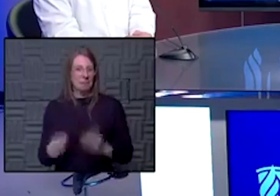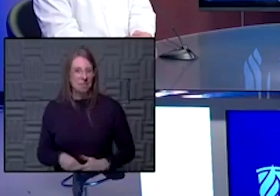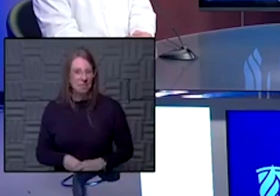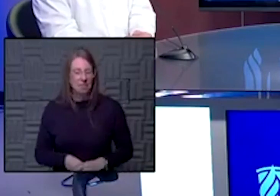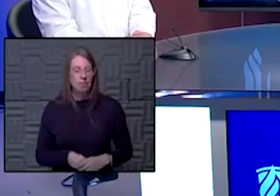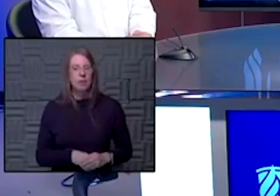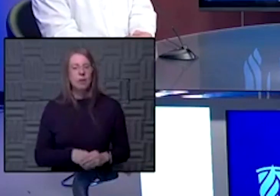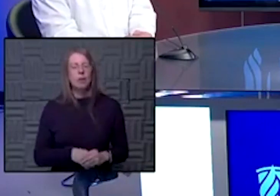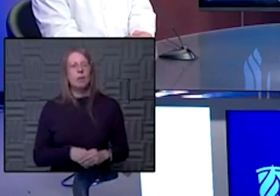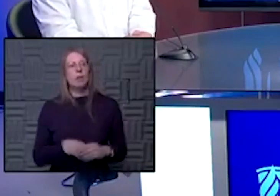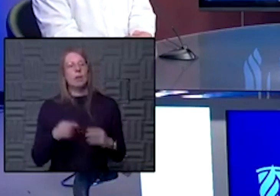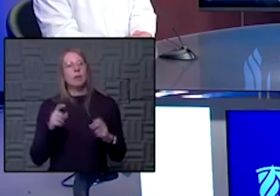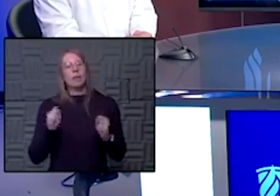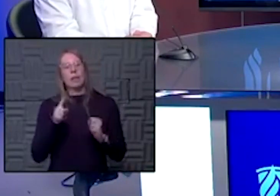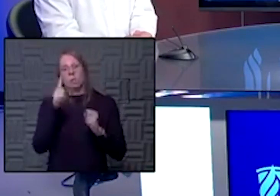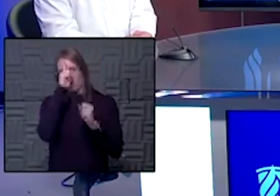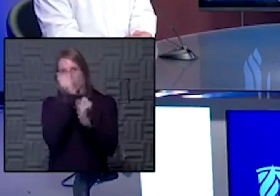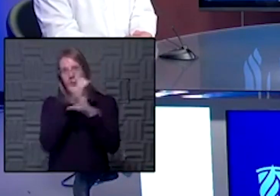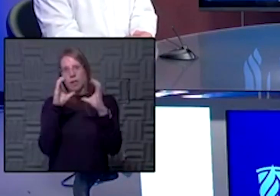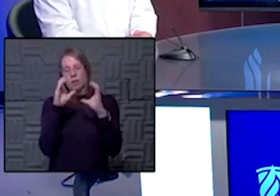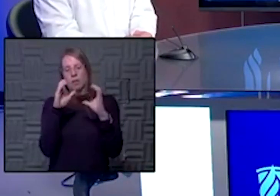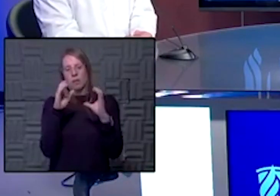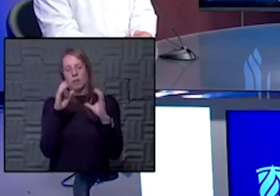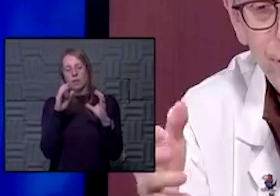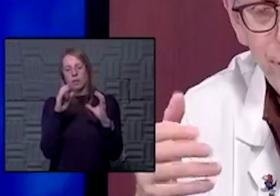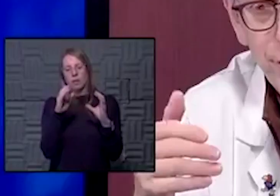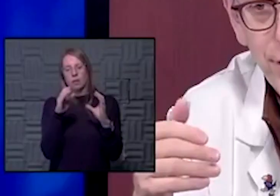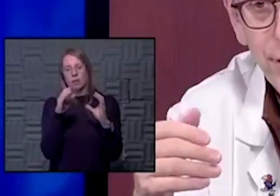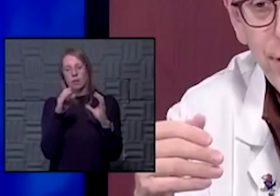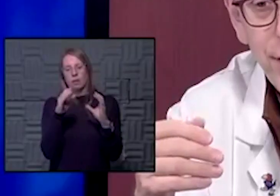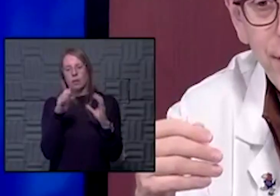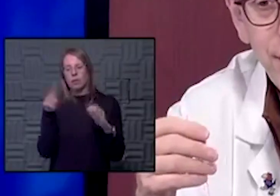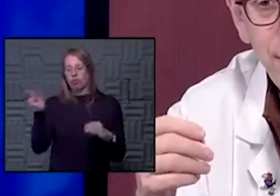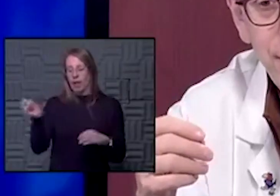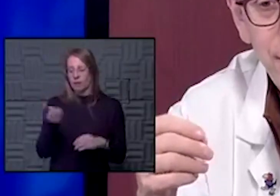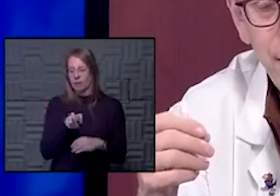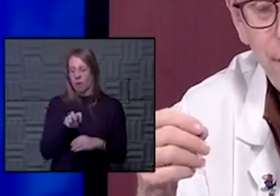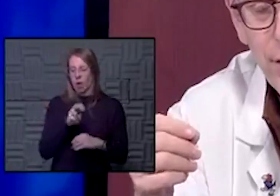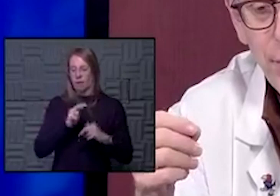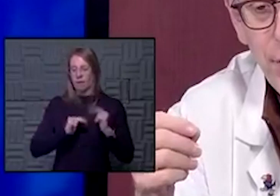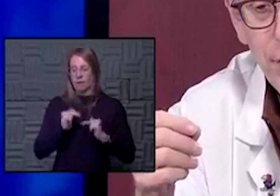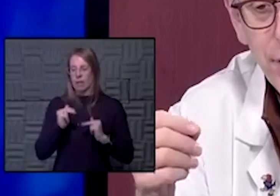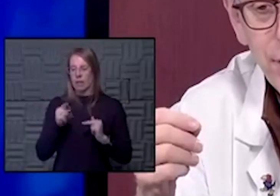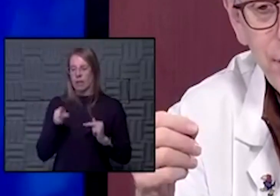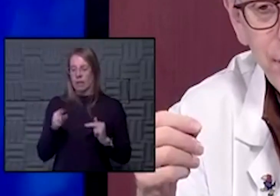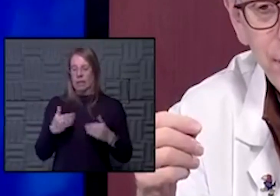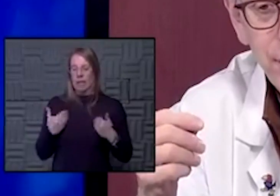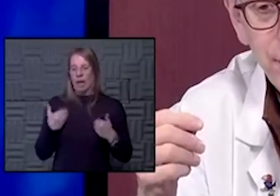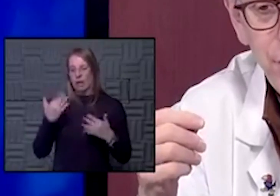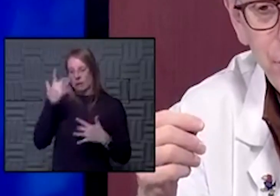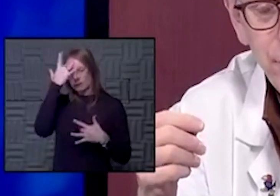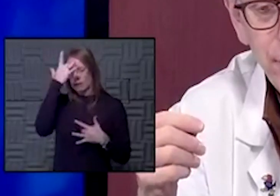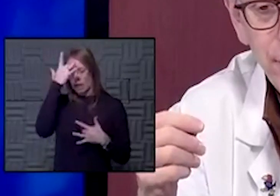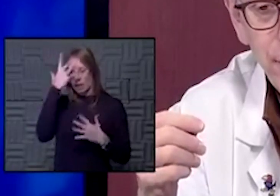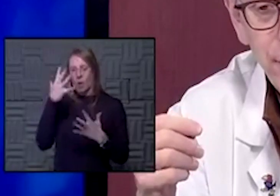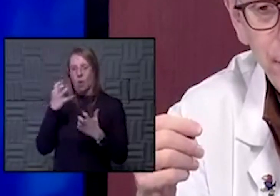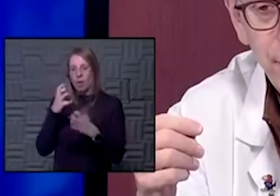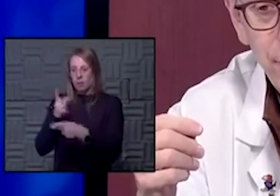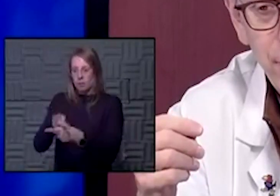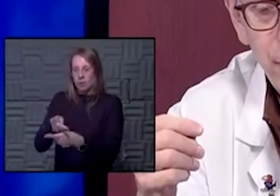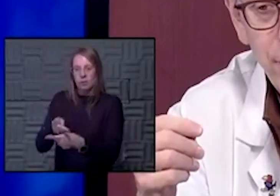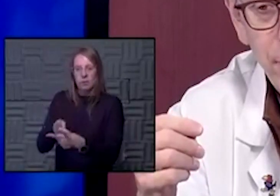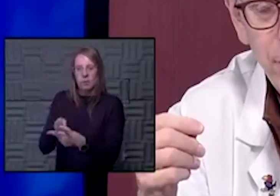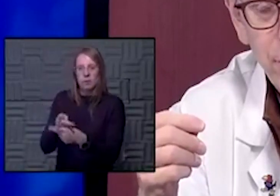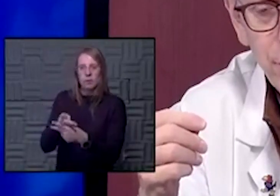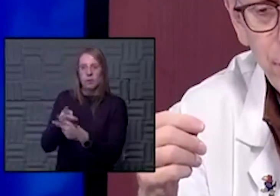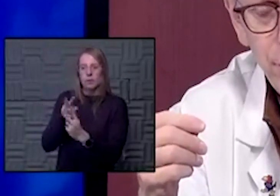I, you just can't say, can you imagine being that transferring, uh, facility, having somebody young and sick that you want to get taken care